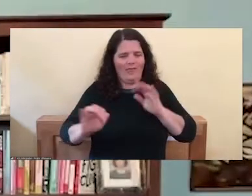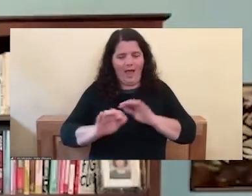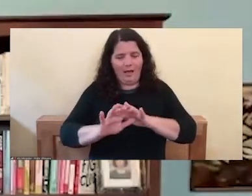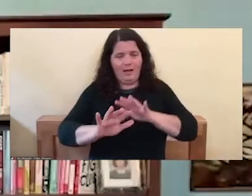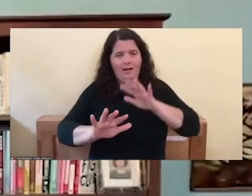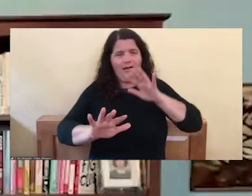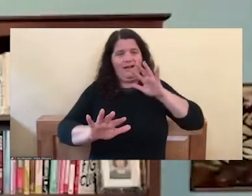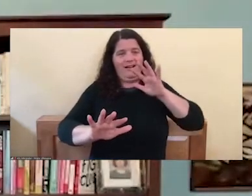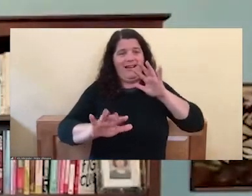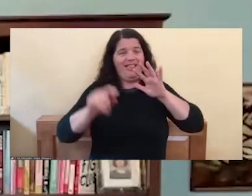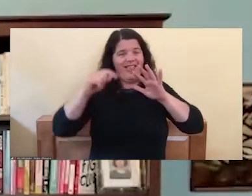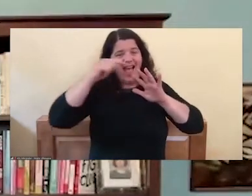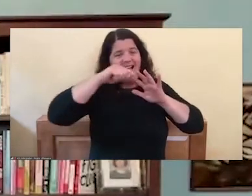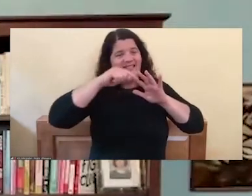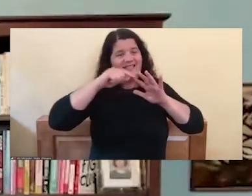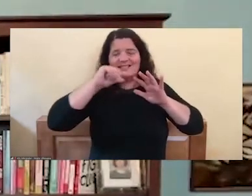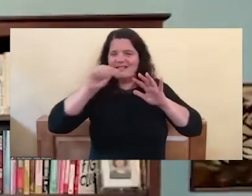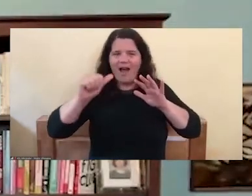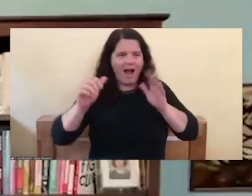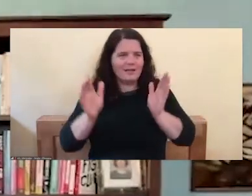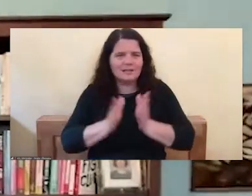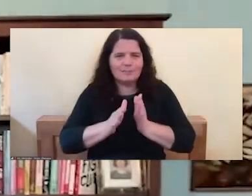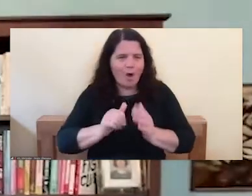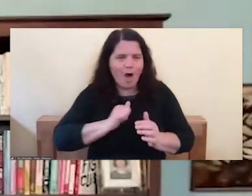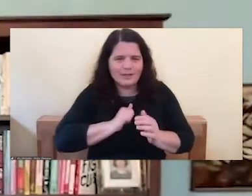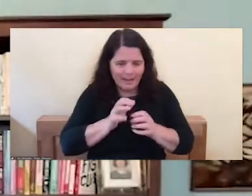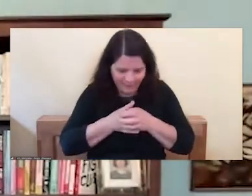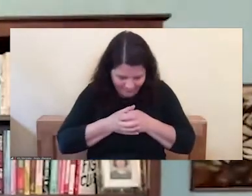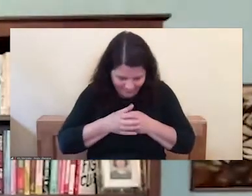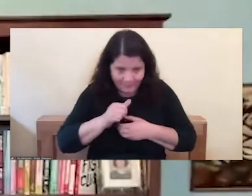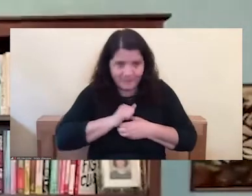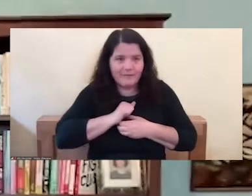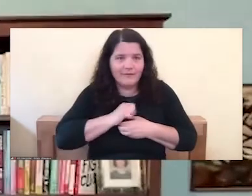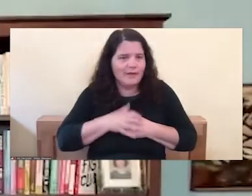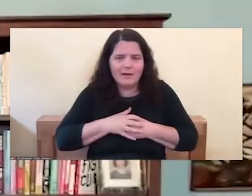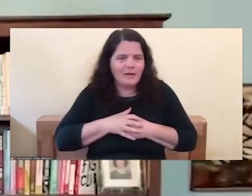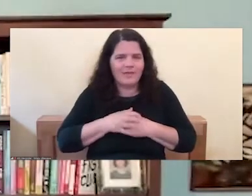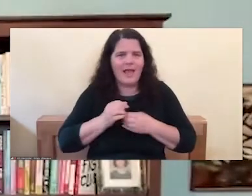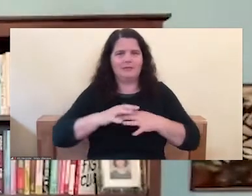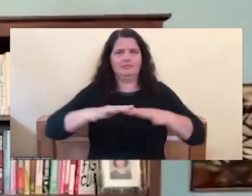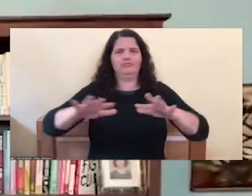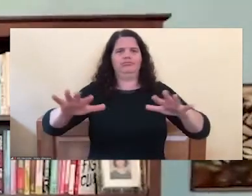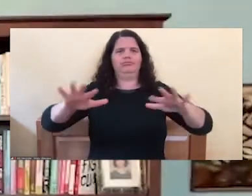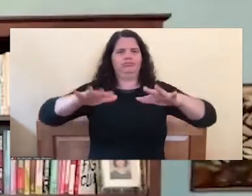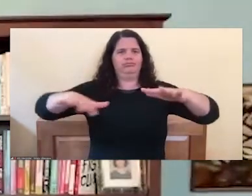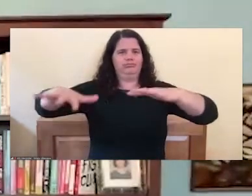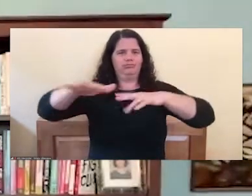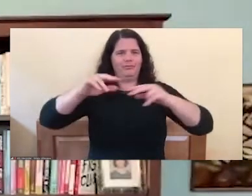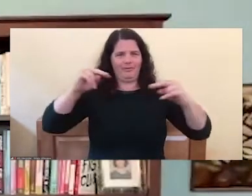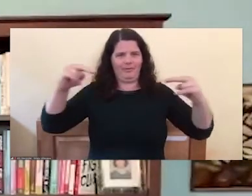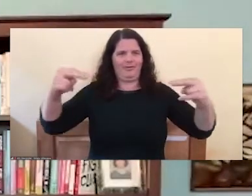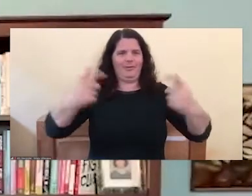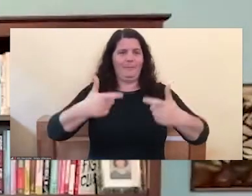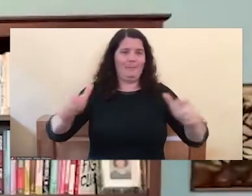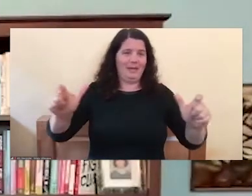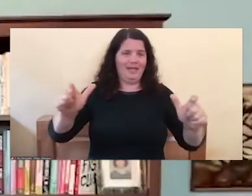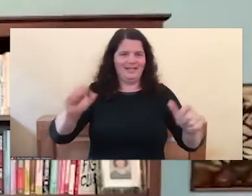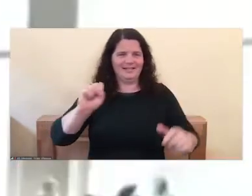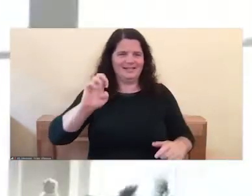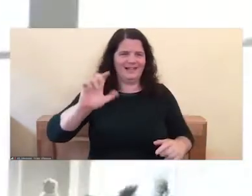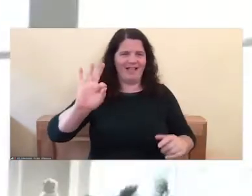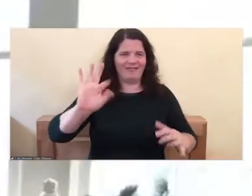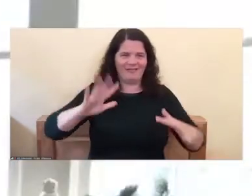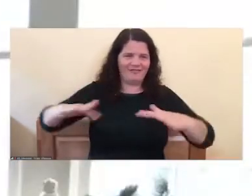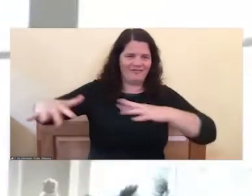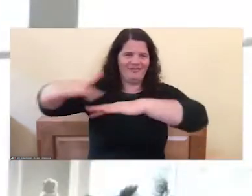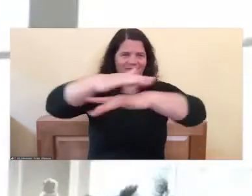small self. At that moment, we are actually relating from the perspective of the big self. And